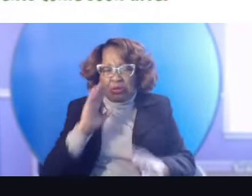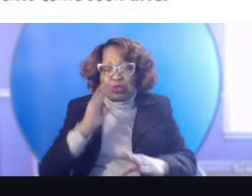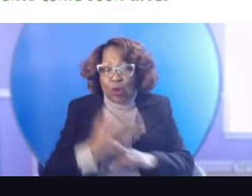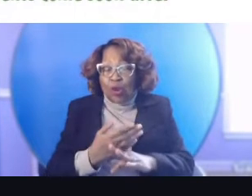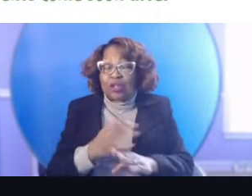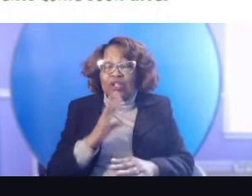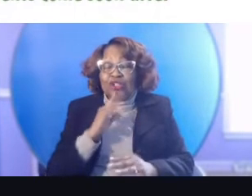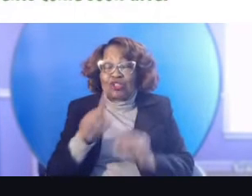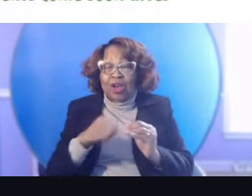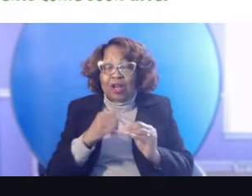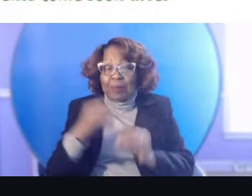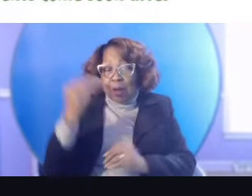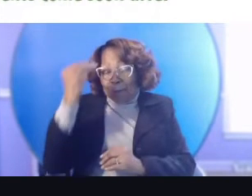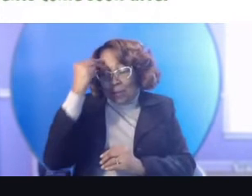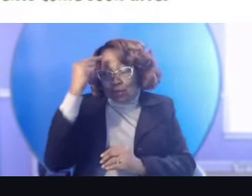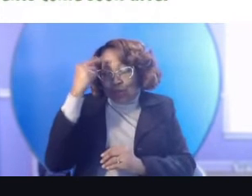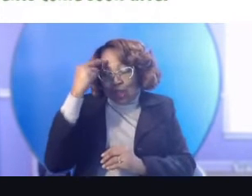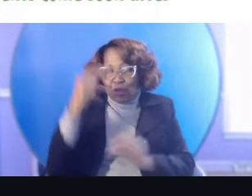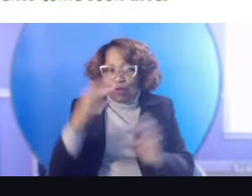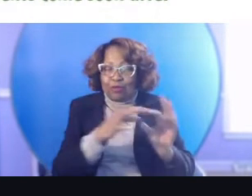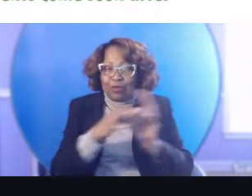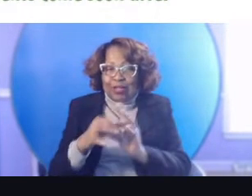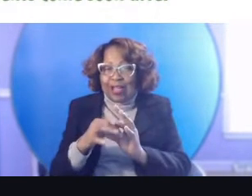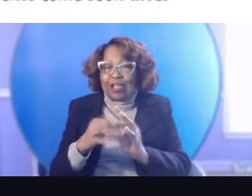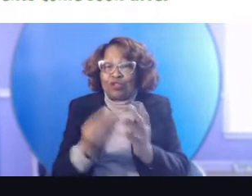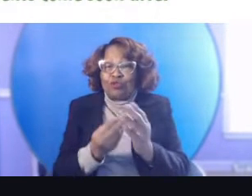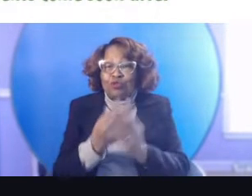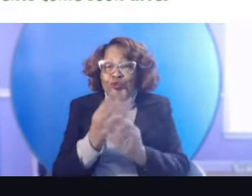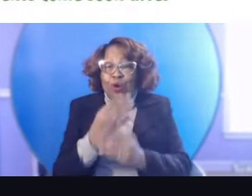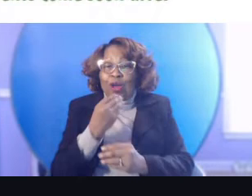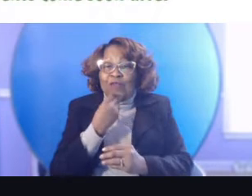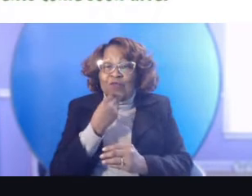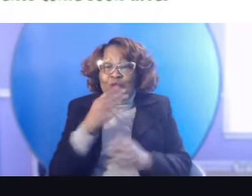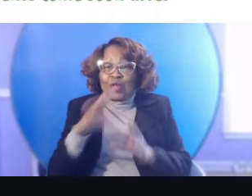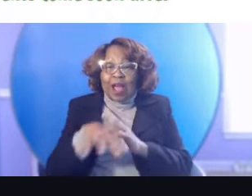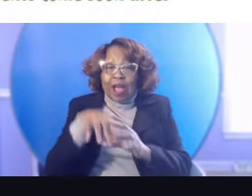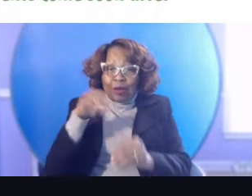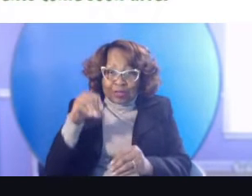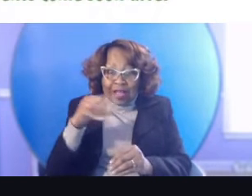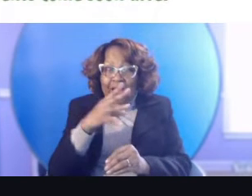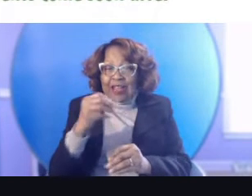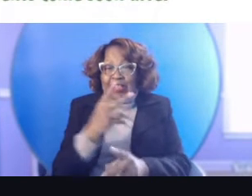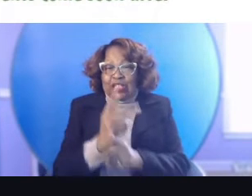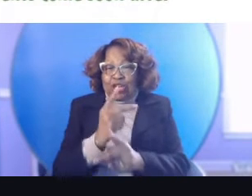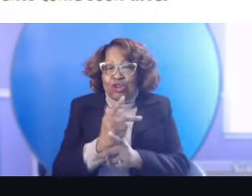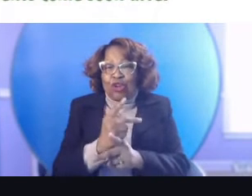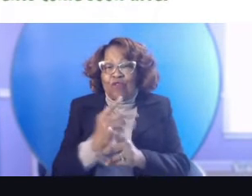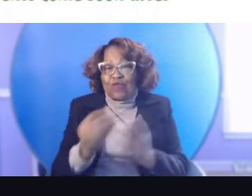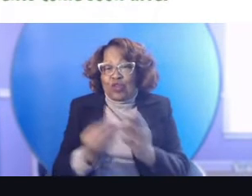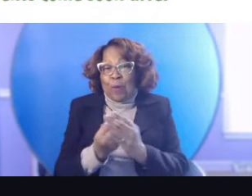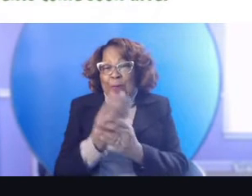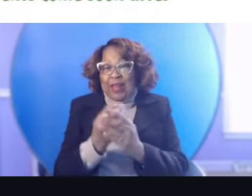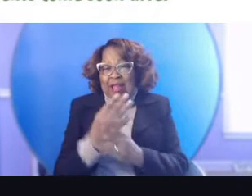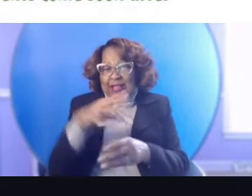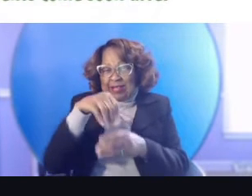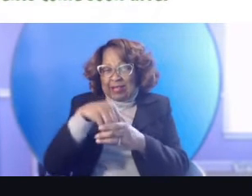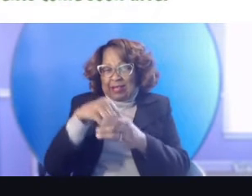uh, growing food outdoors and taking care of your house plants. And it was just nice to, to see